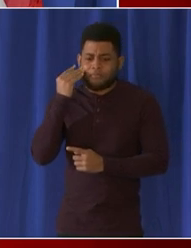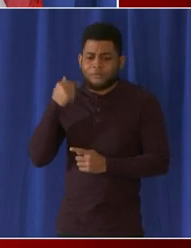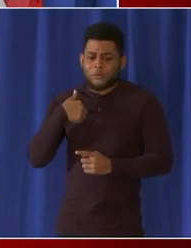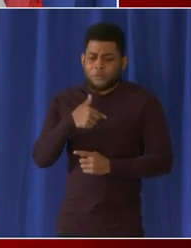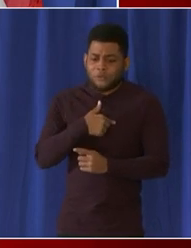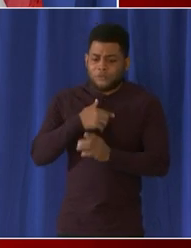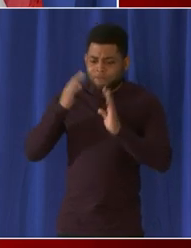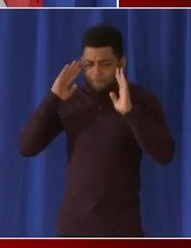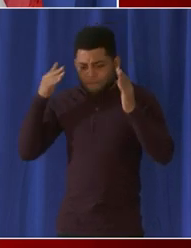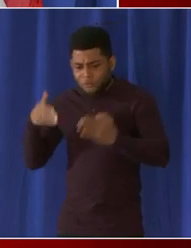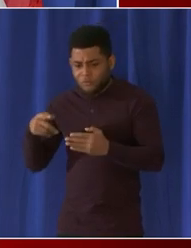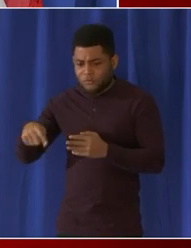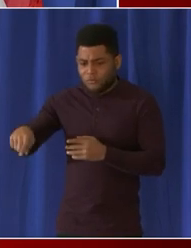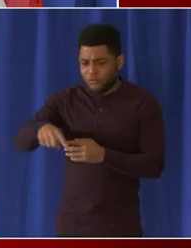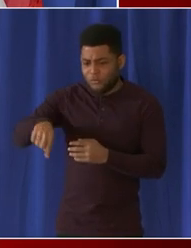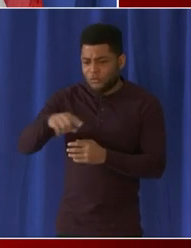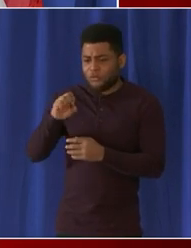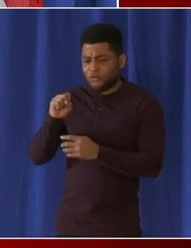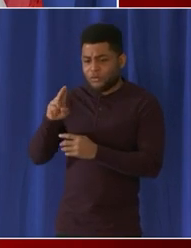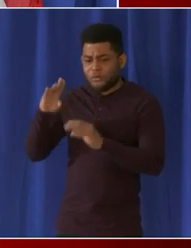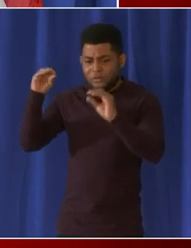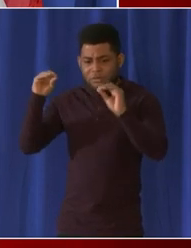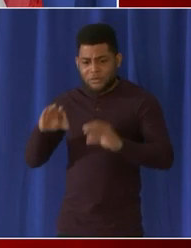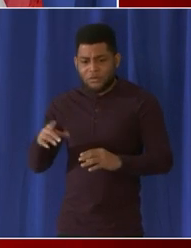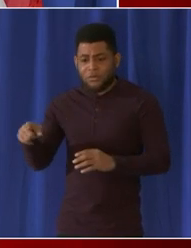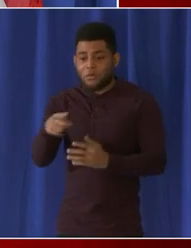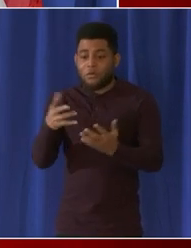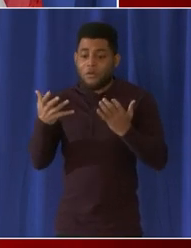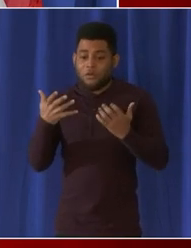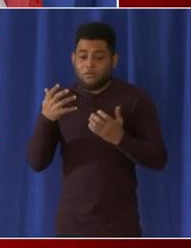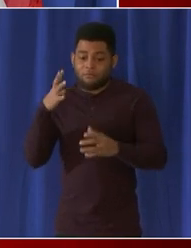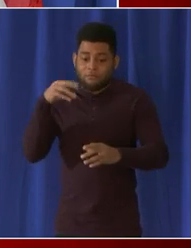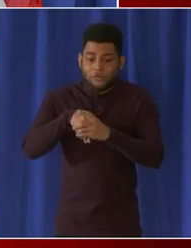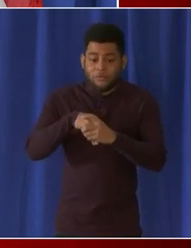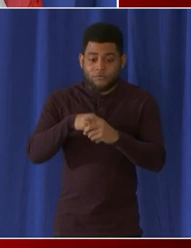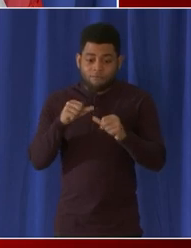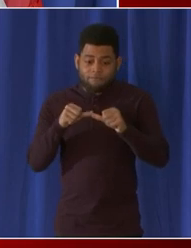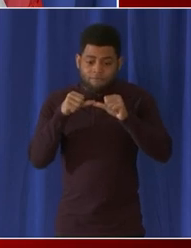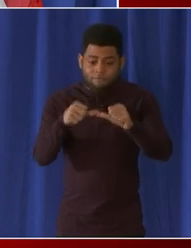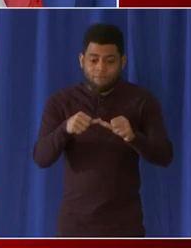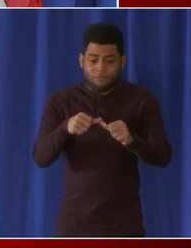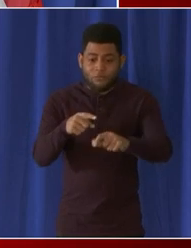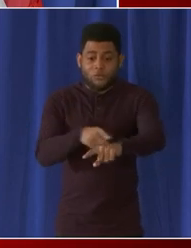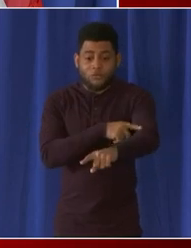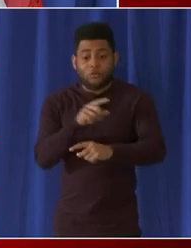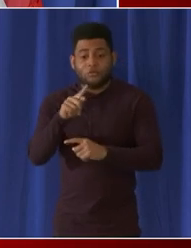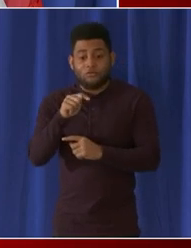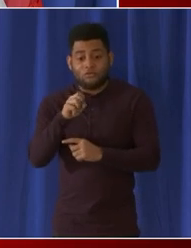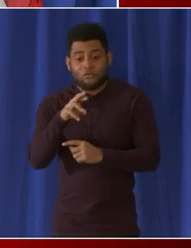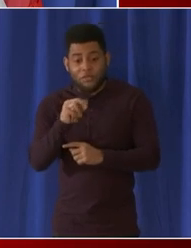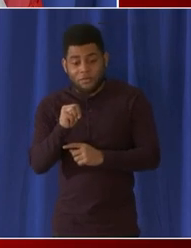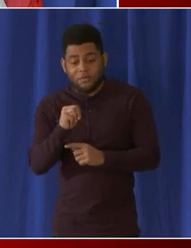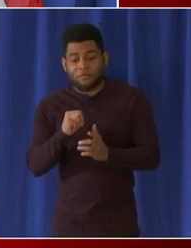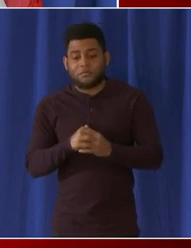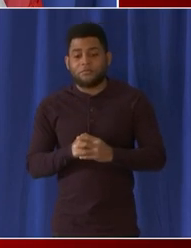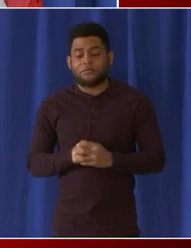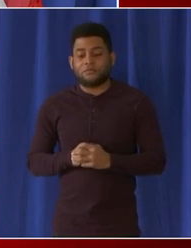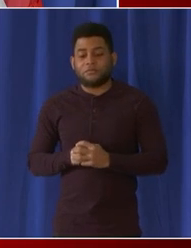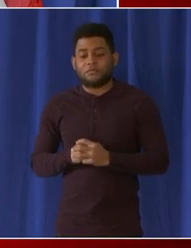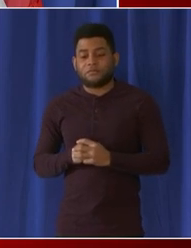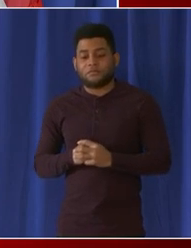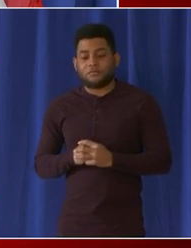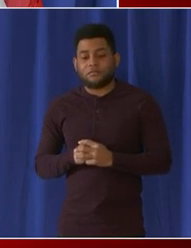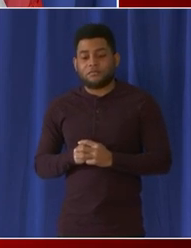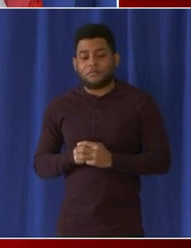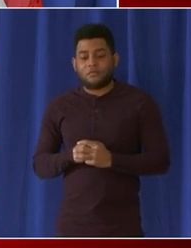focus on substitutes who want to be long-term substitutes in our regular um substitutes